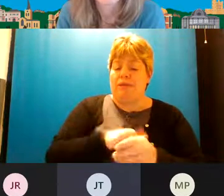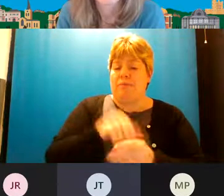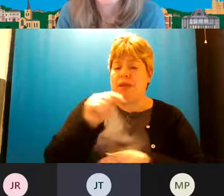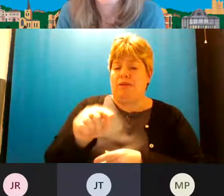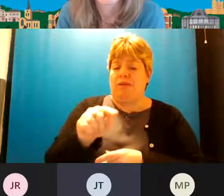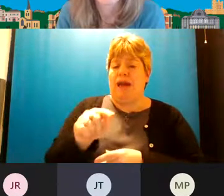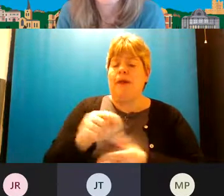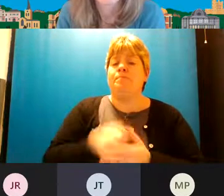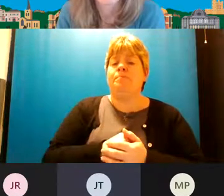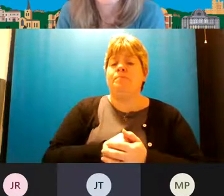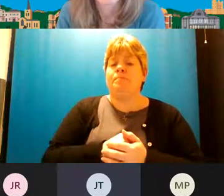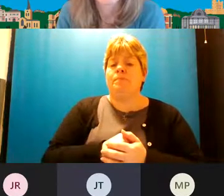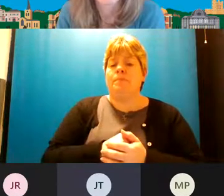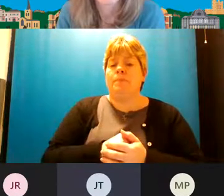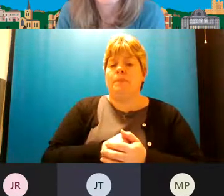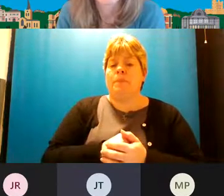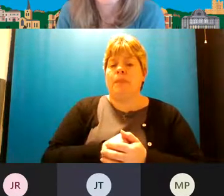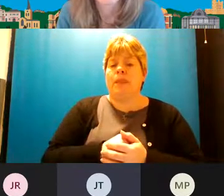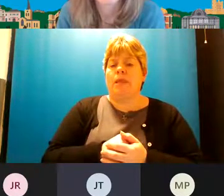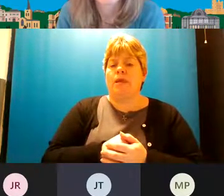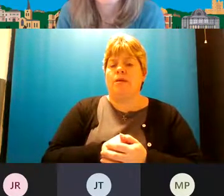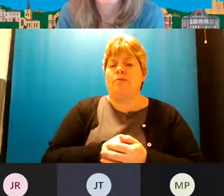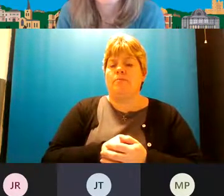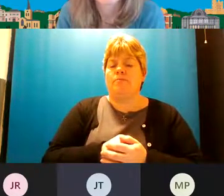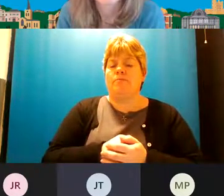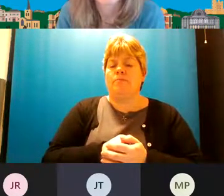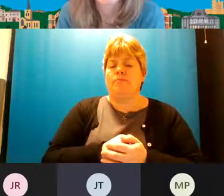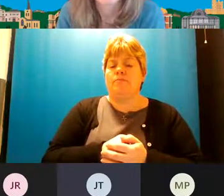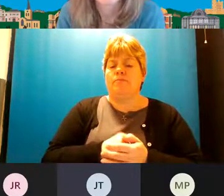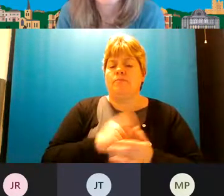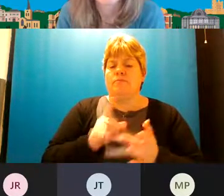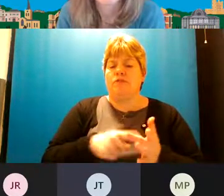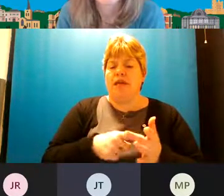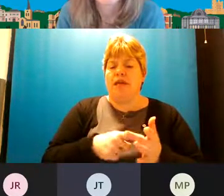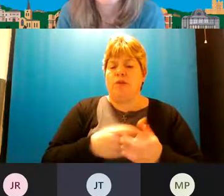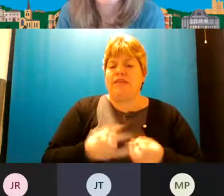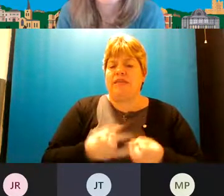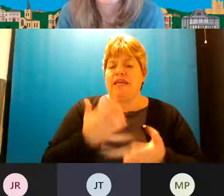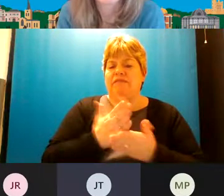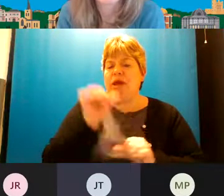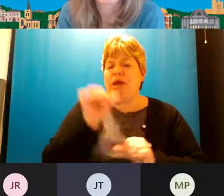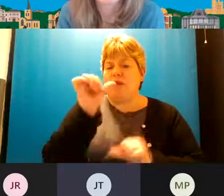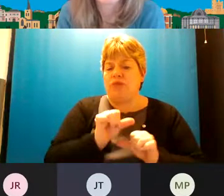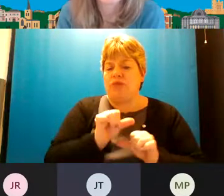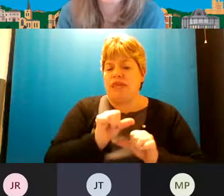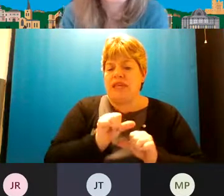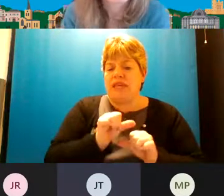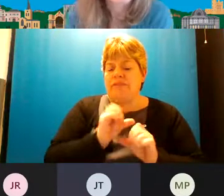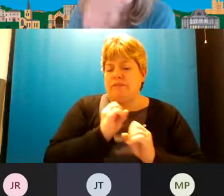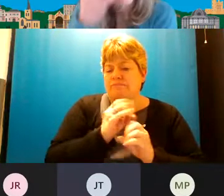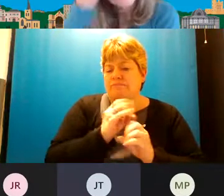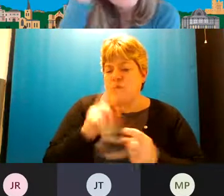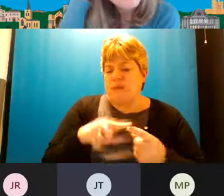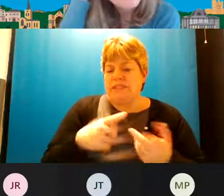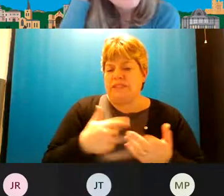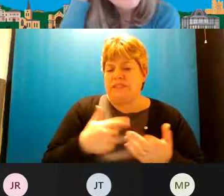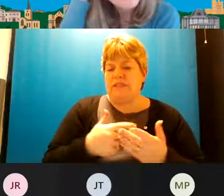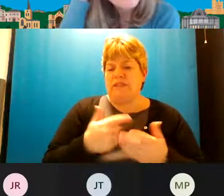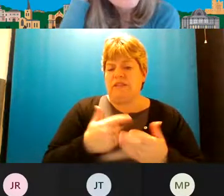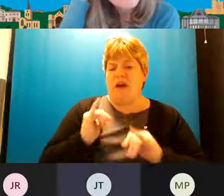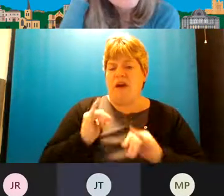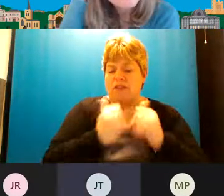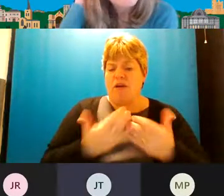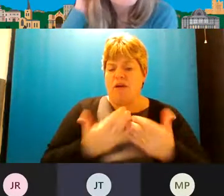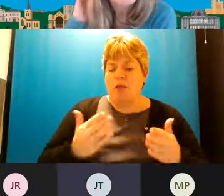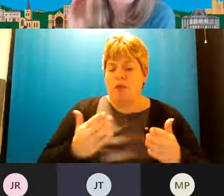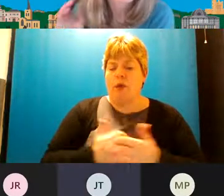around helen i don't know if you do or jenny did you want to just give a very brief jen on on the survey that's open currently